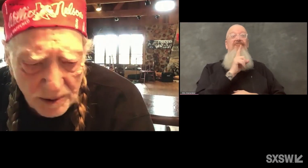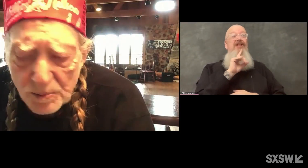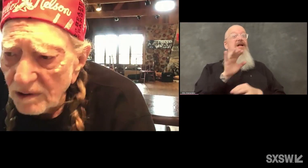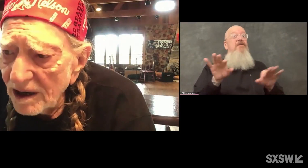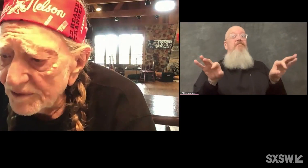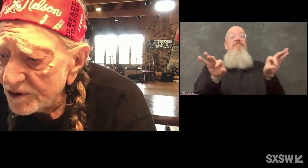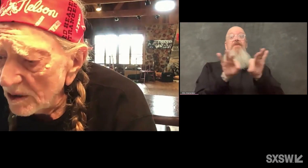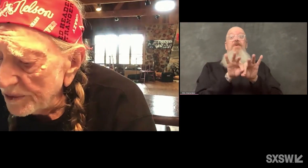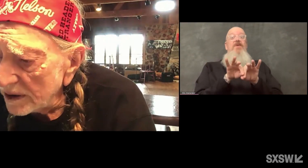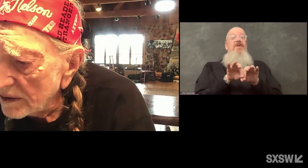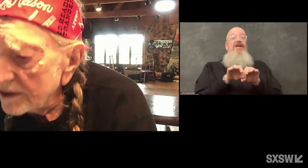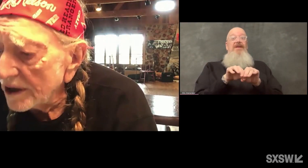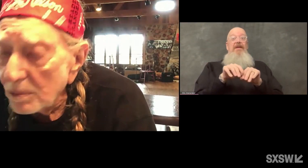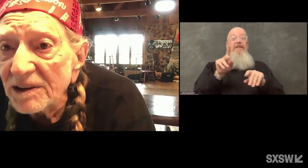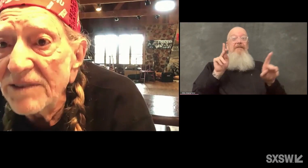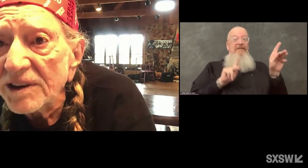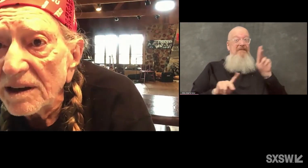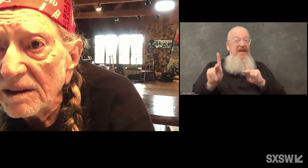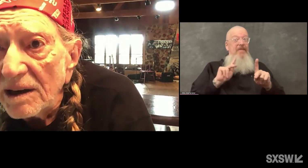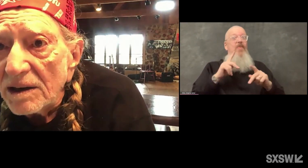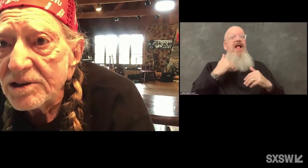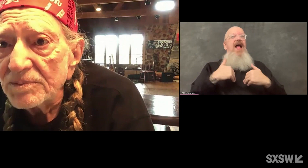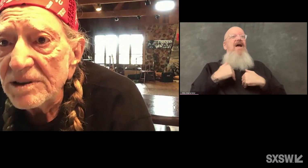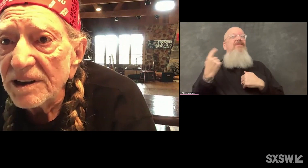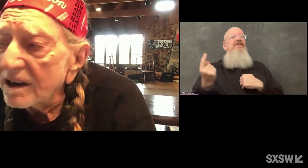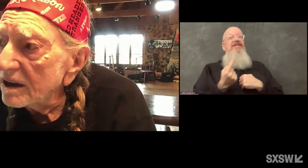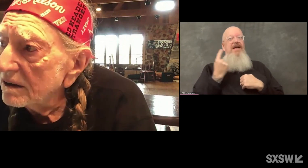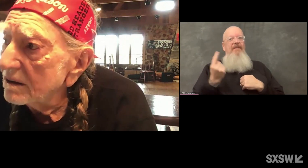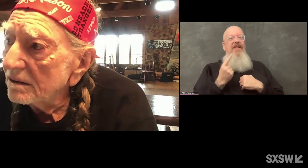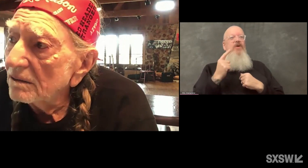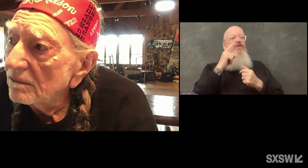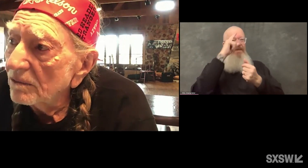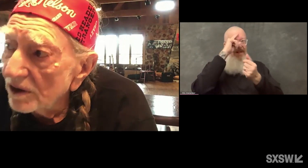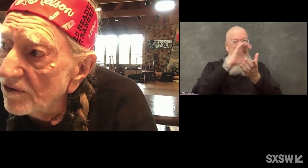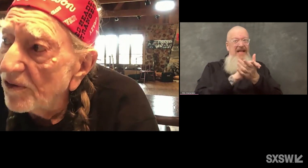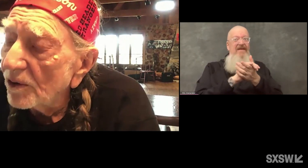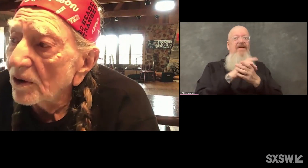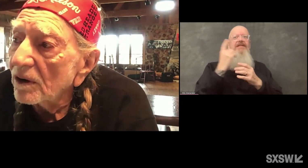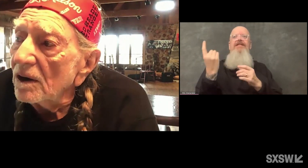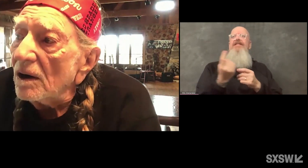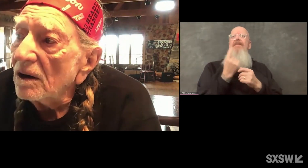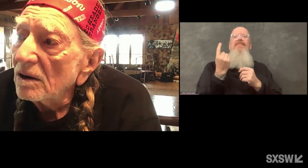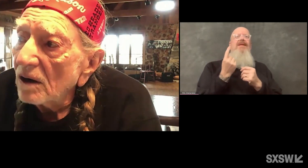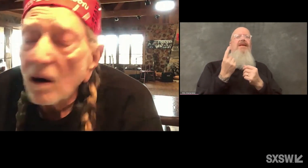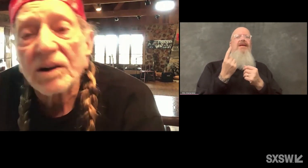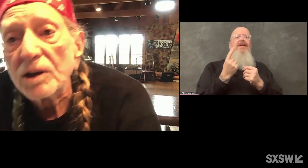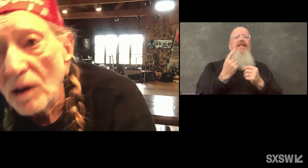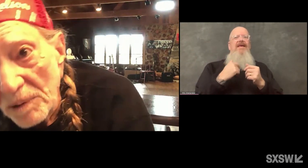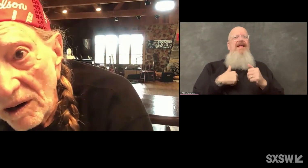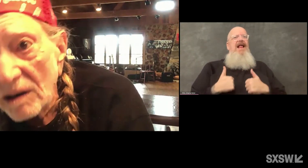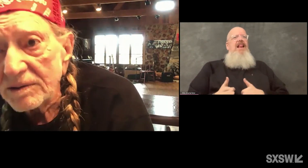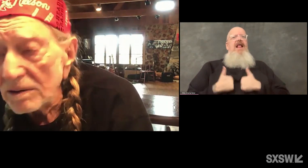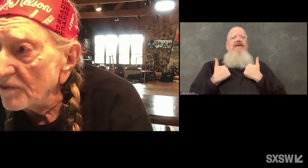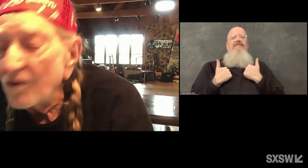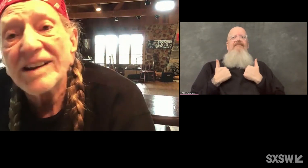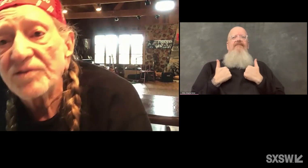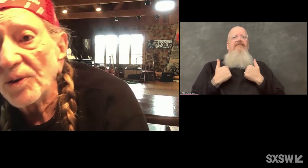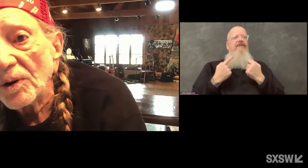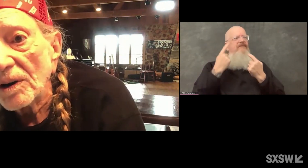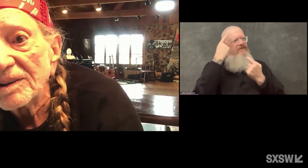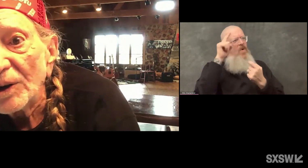people have something that they believe in, something they can live for, argue about,